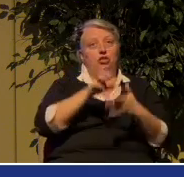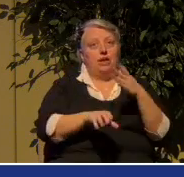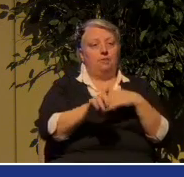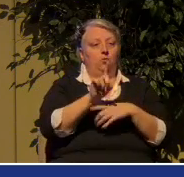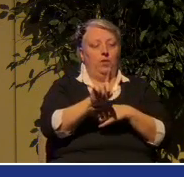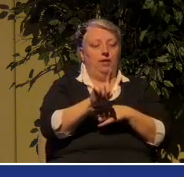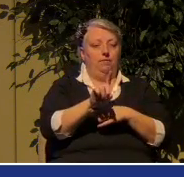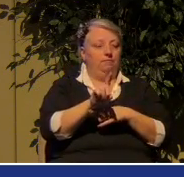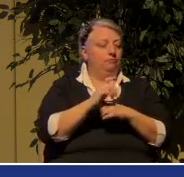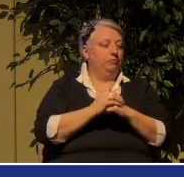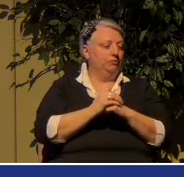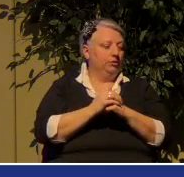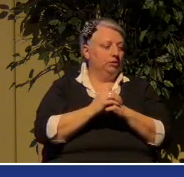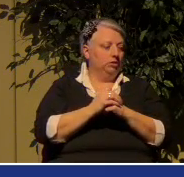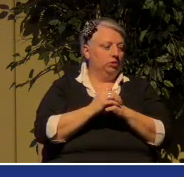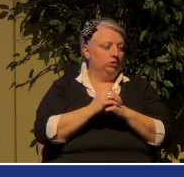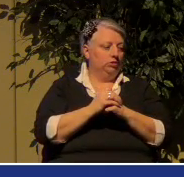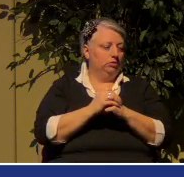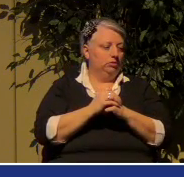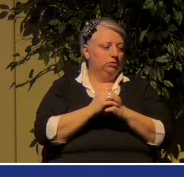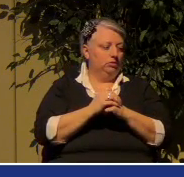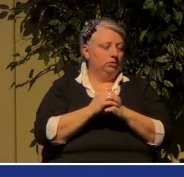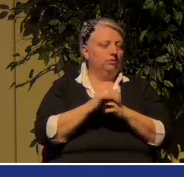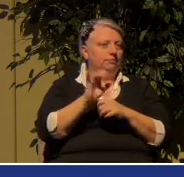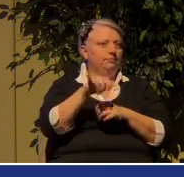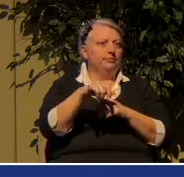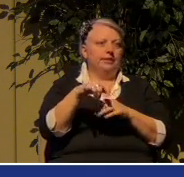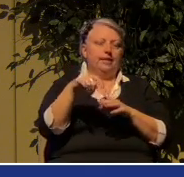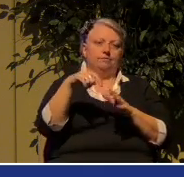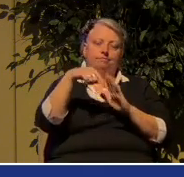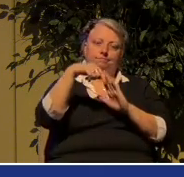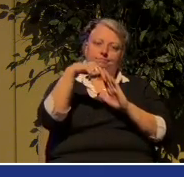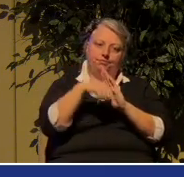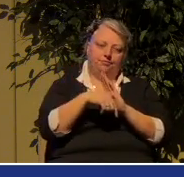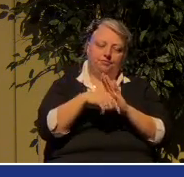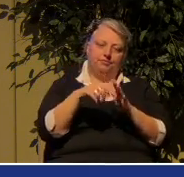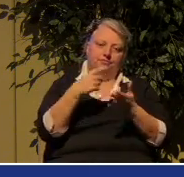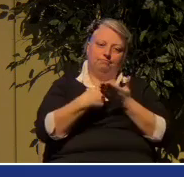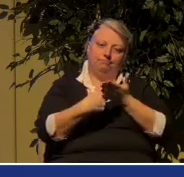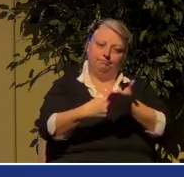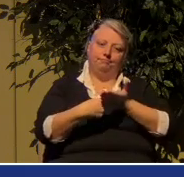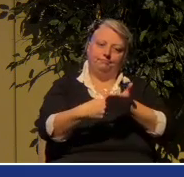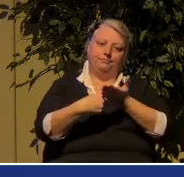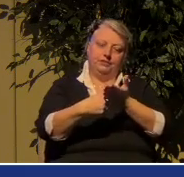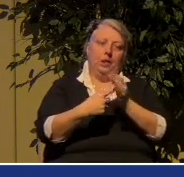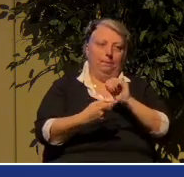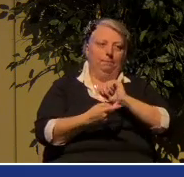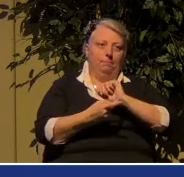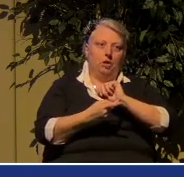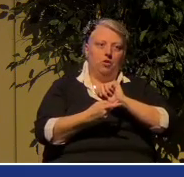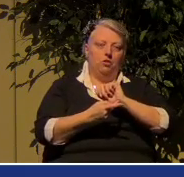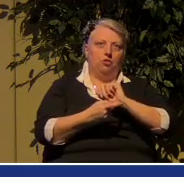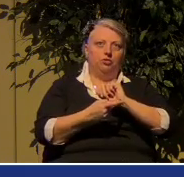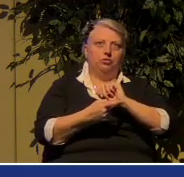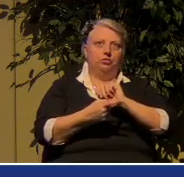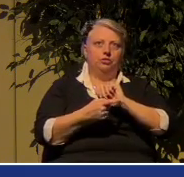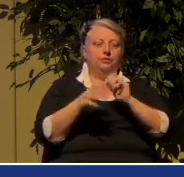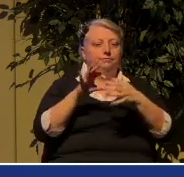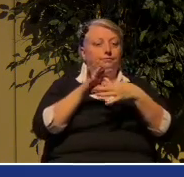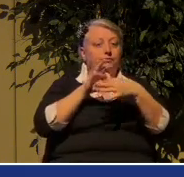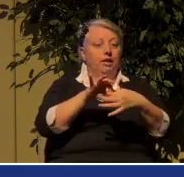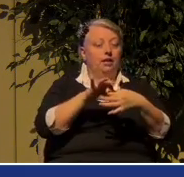is a very intensive discussion by the Apostle Paul on the nature of the development of